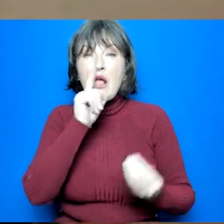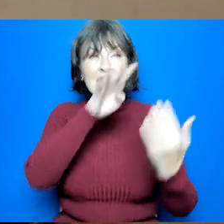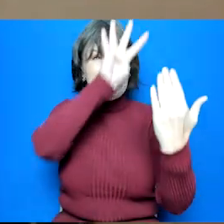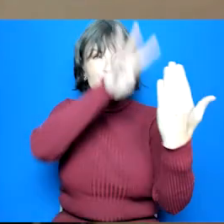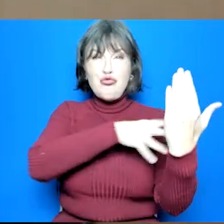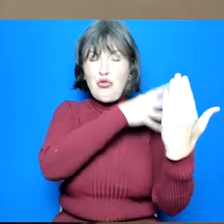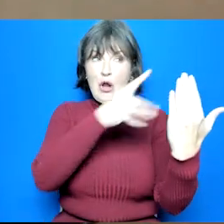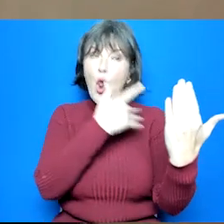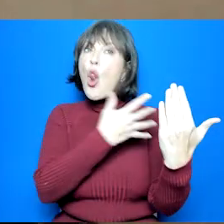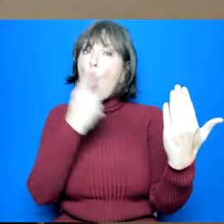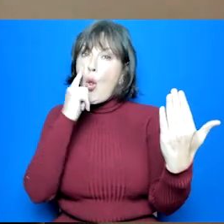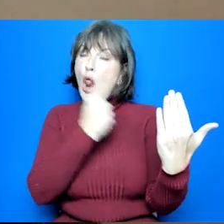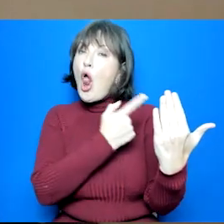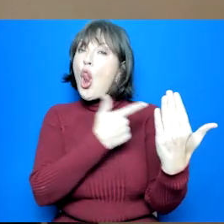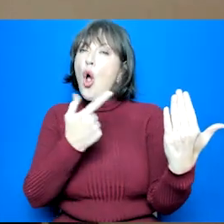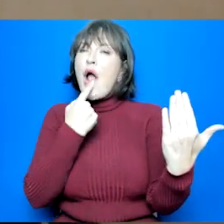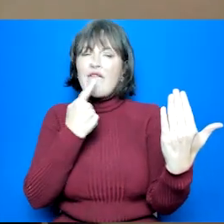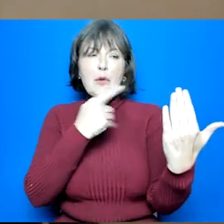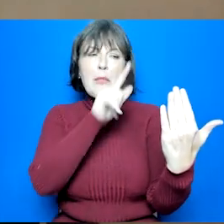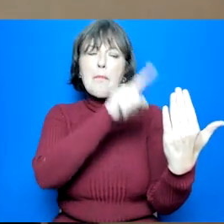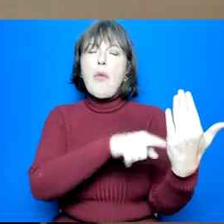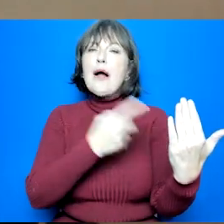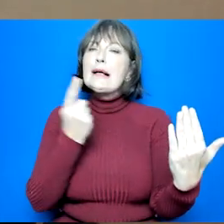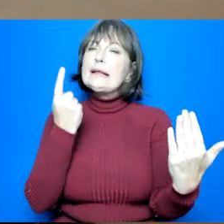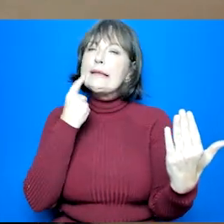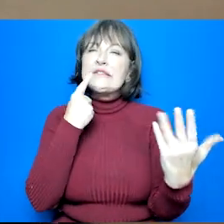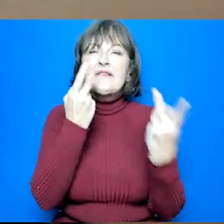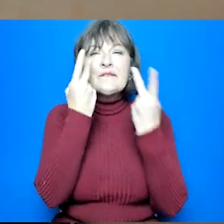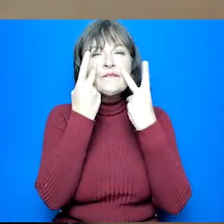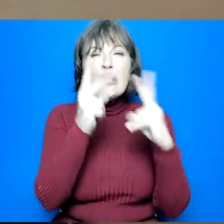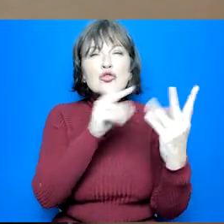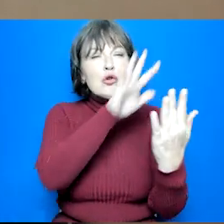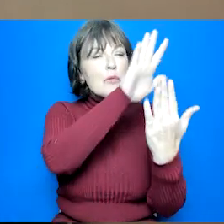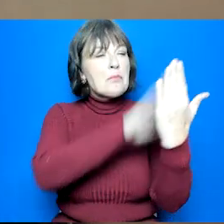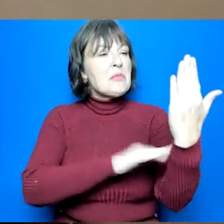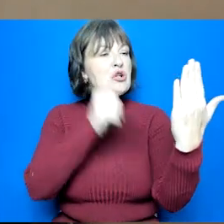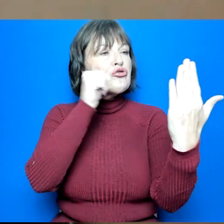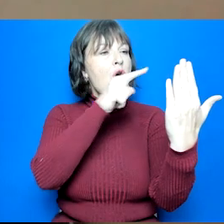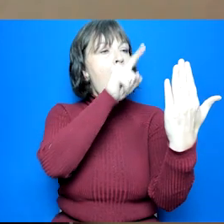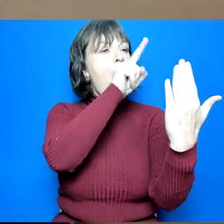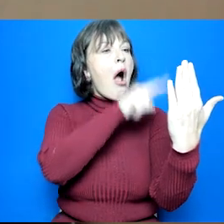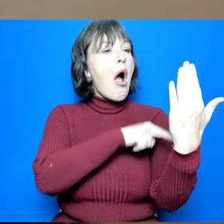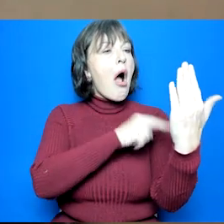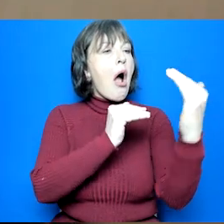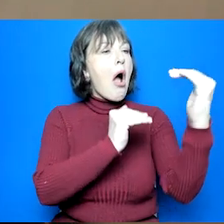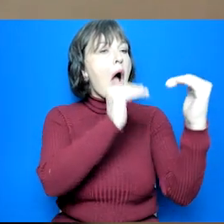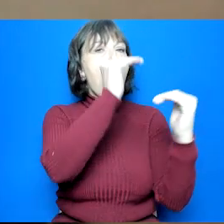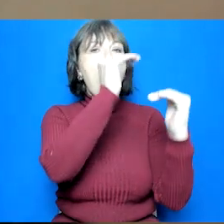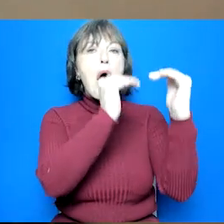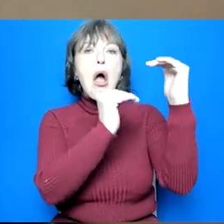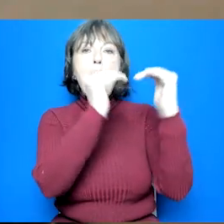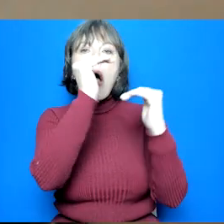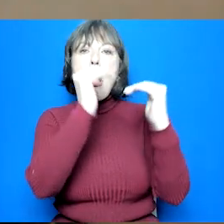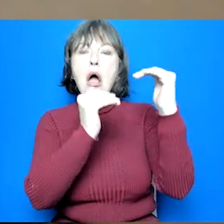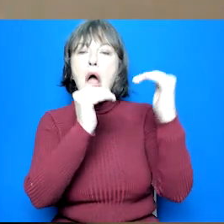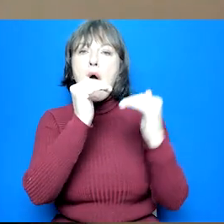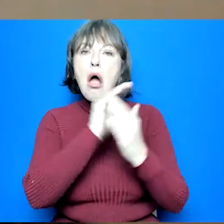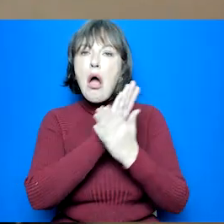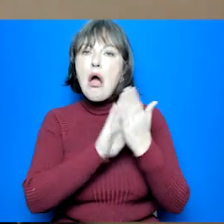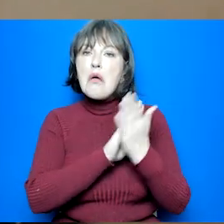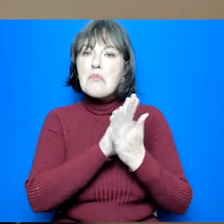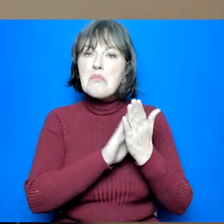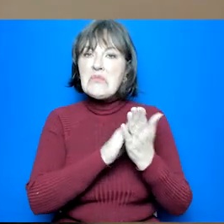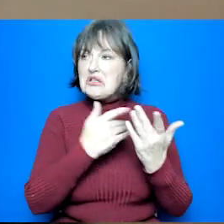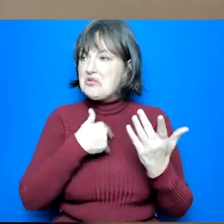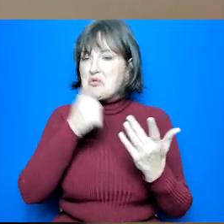it's a grid there's a lot on it but it's a really great visual that shows how all the different levels lead from one to the other and how they